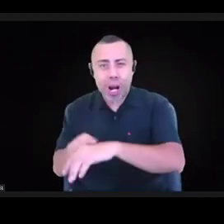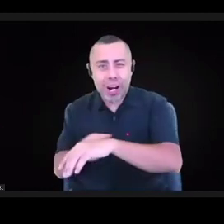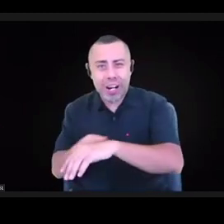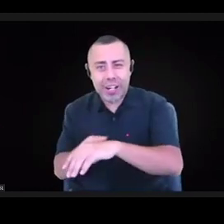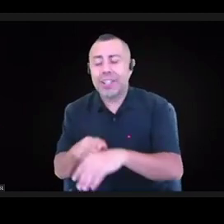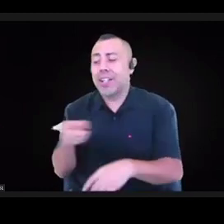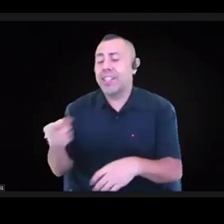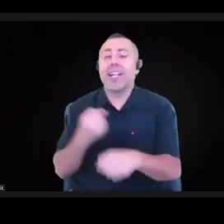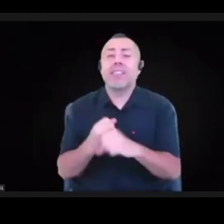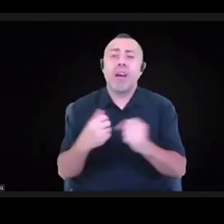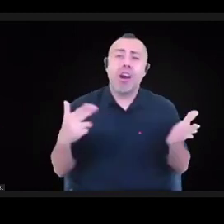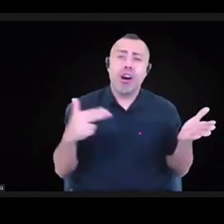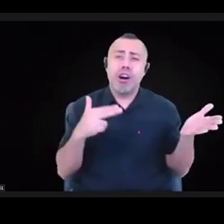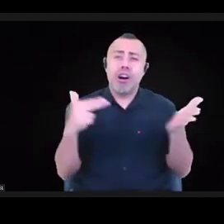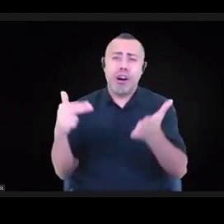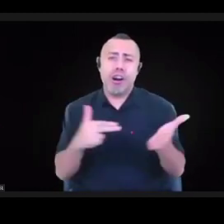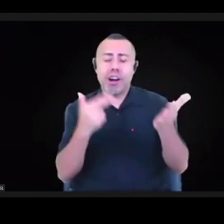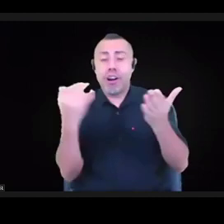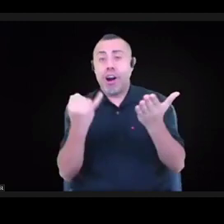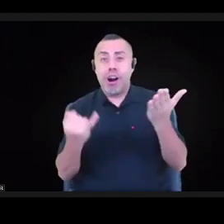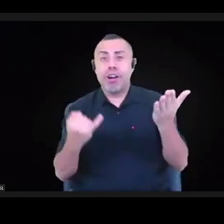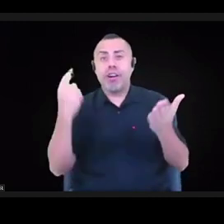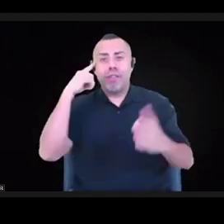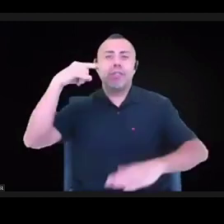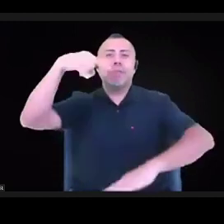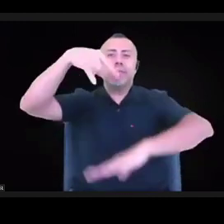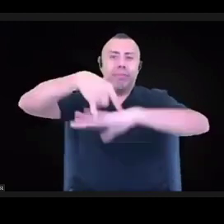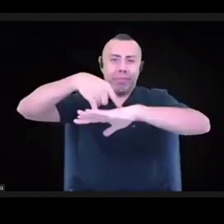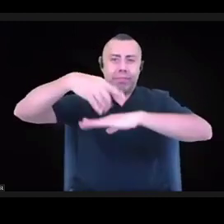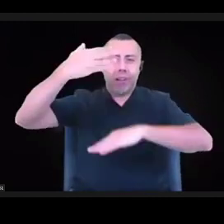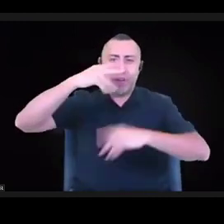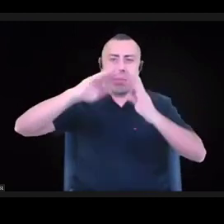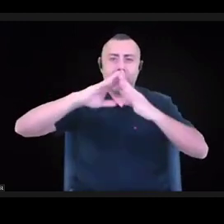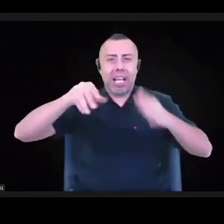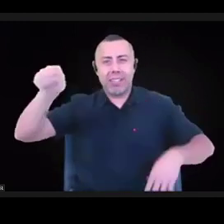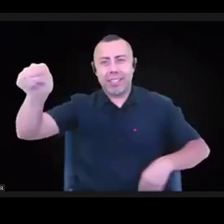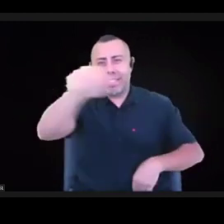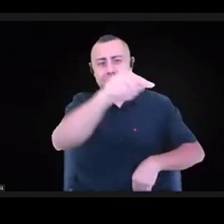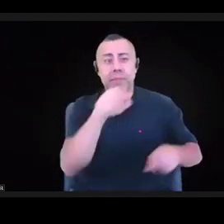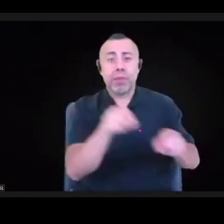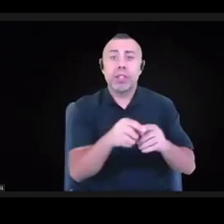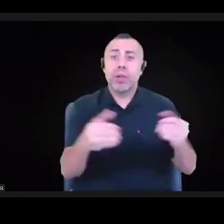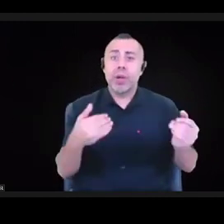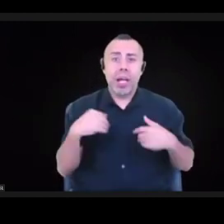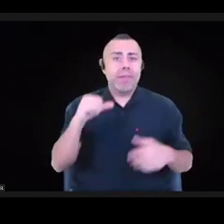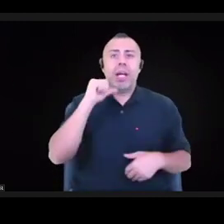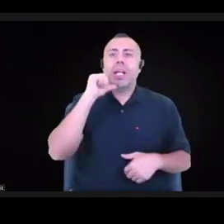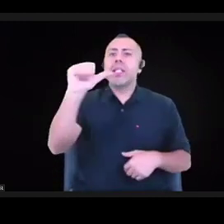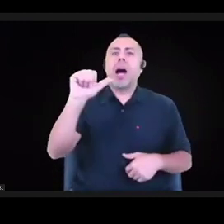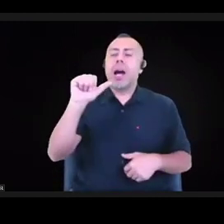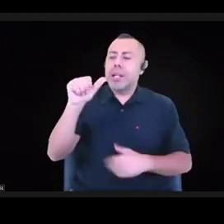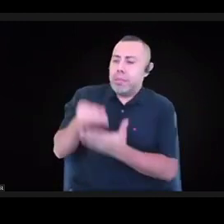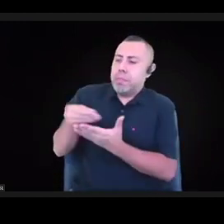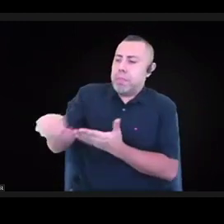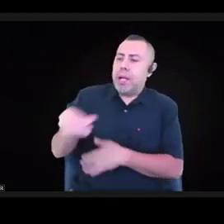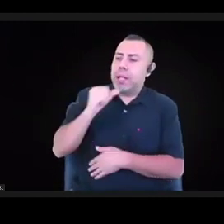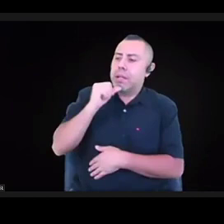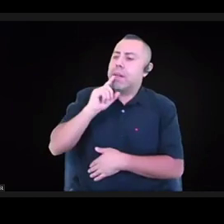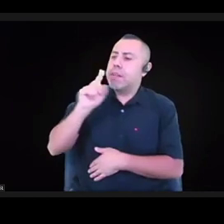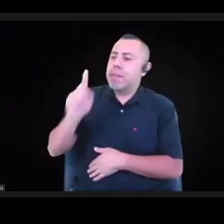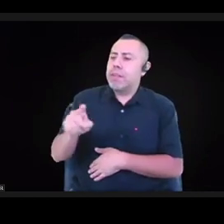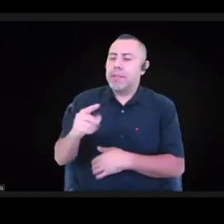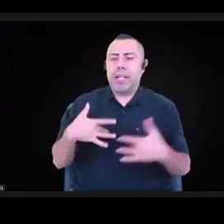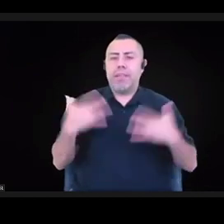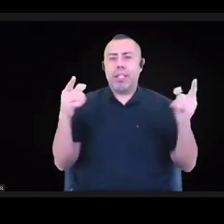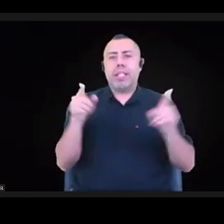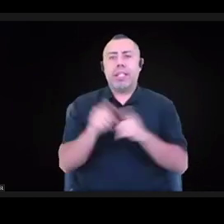just about belonging, and non-sanctioned events like all the incredible murals that came up all over the city. We wanted to support both